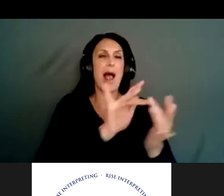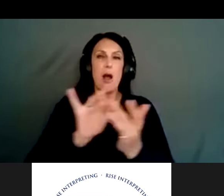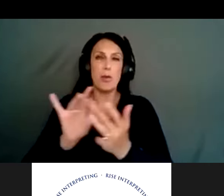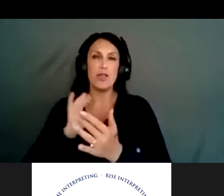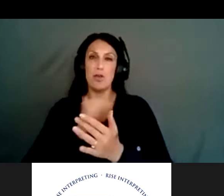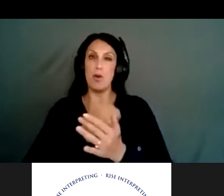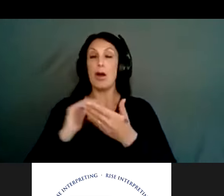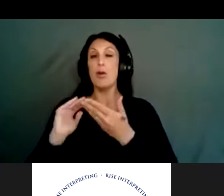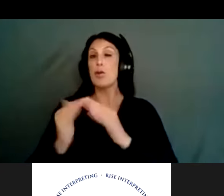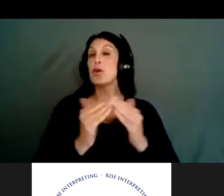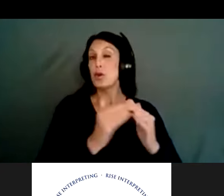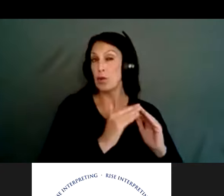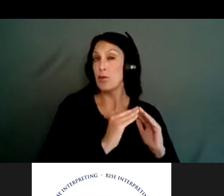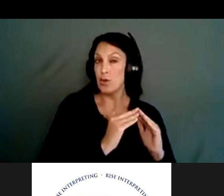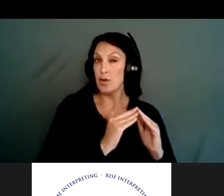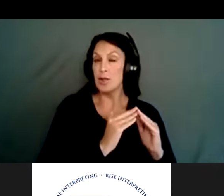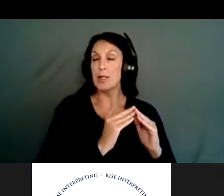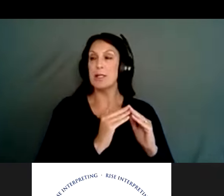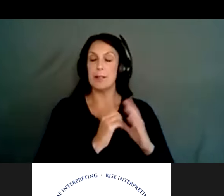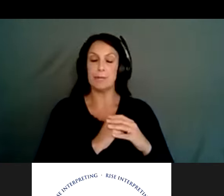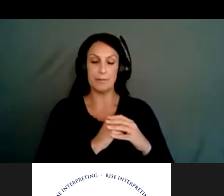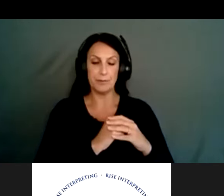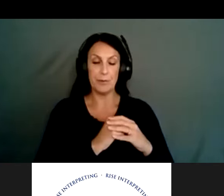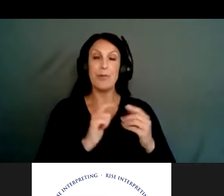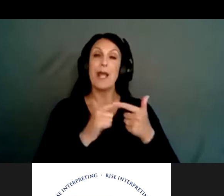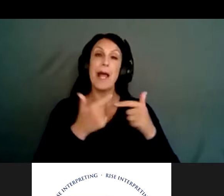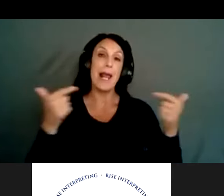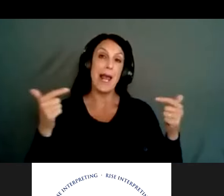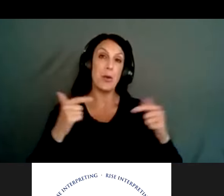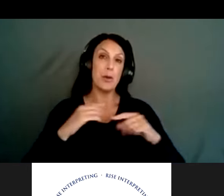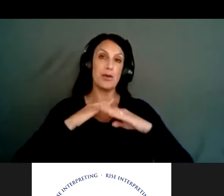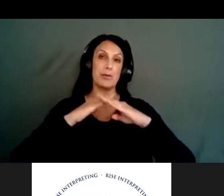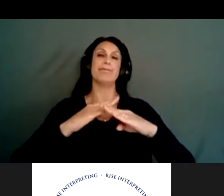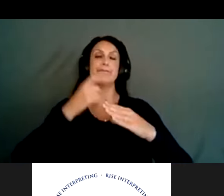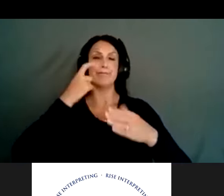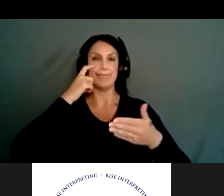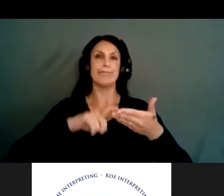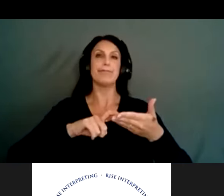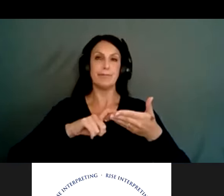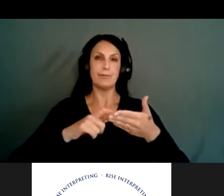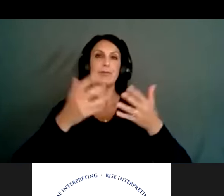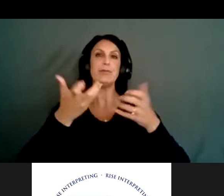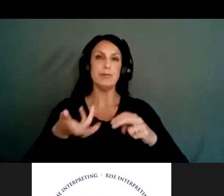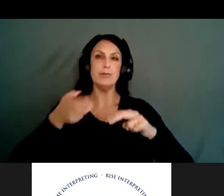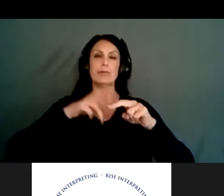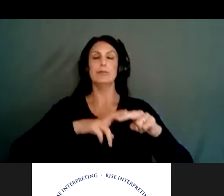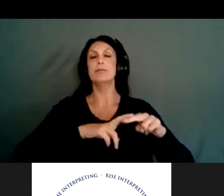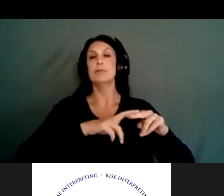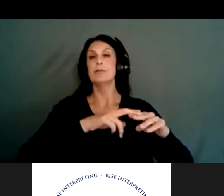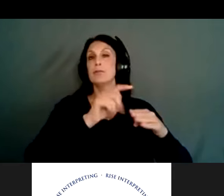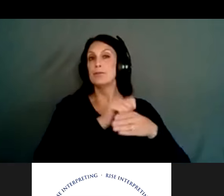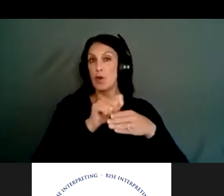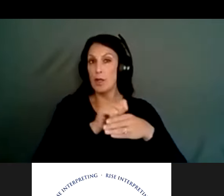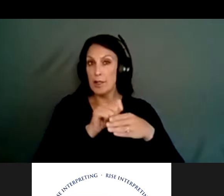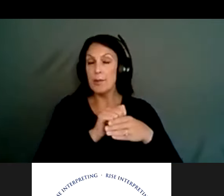what we have identified though, as well is, uh, language barriers. Um, definitely we want to increase trainings, um, that